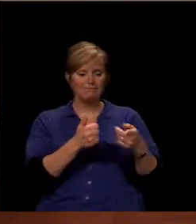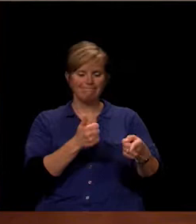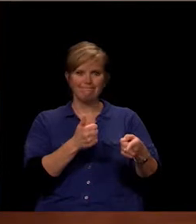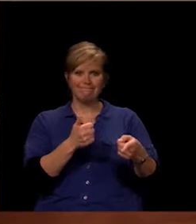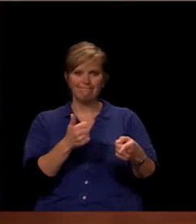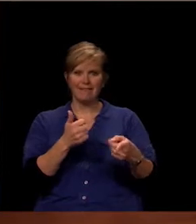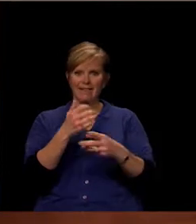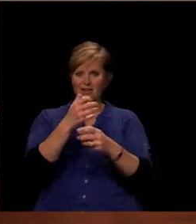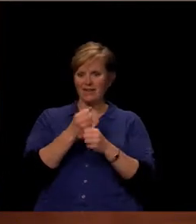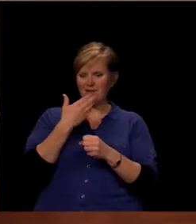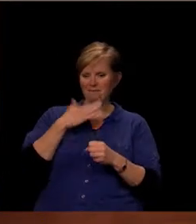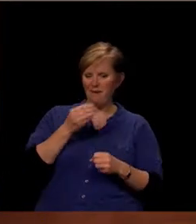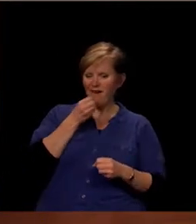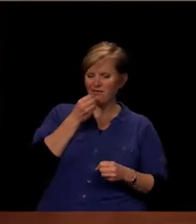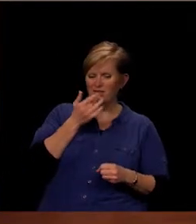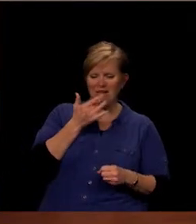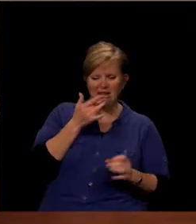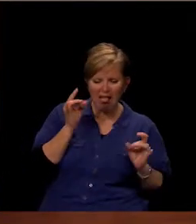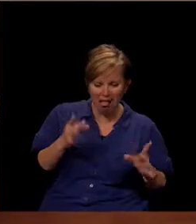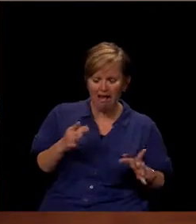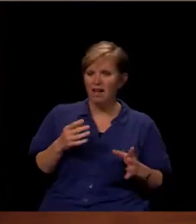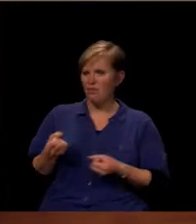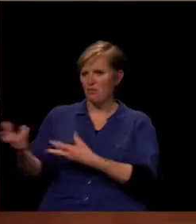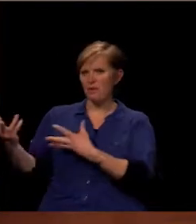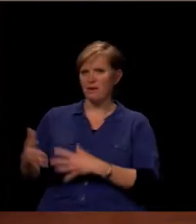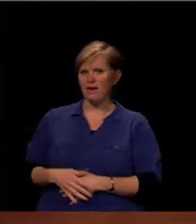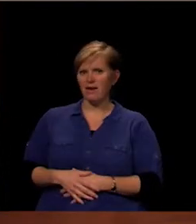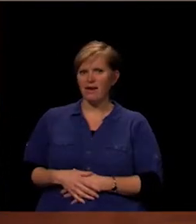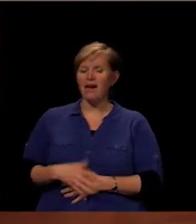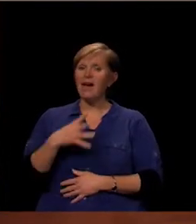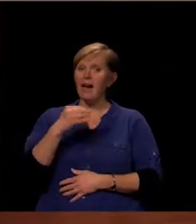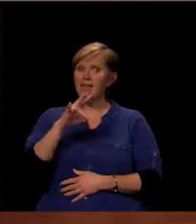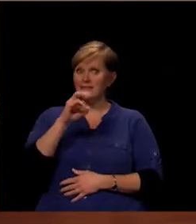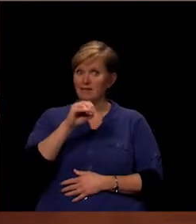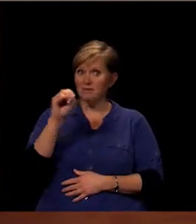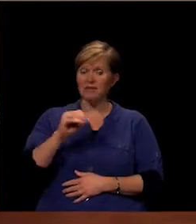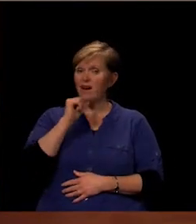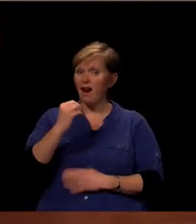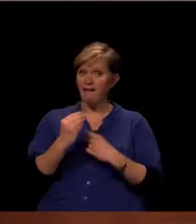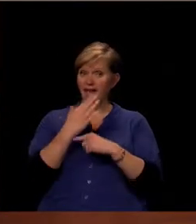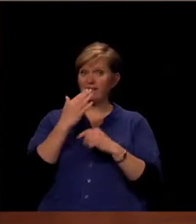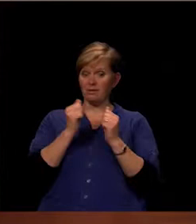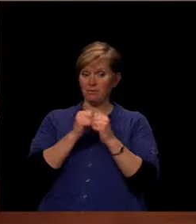food and throwing a lot of it away. And so are the 70% of the students unaffected by the program.